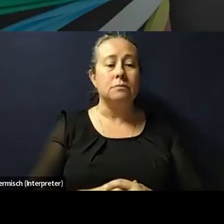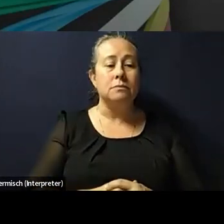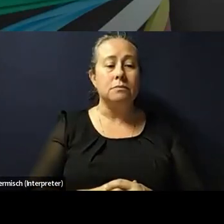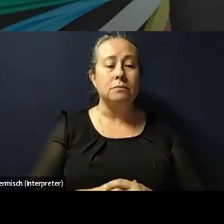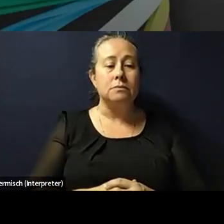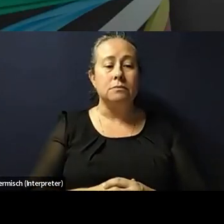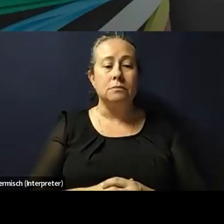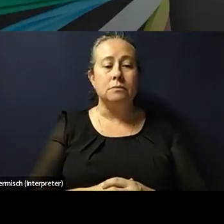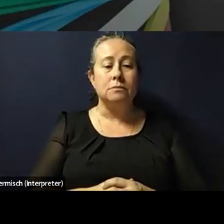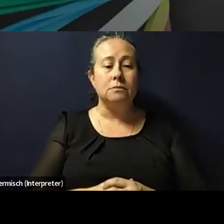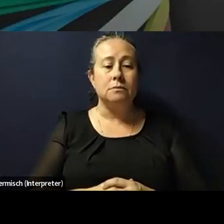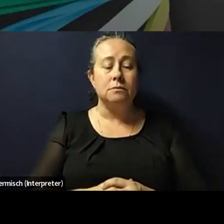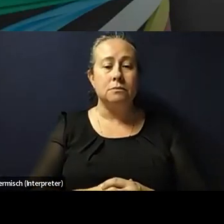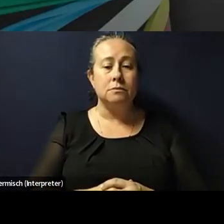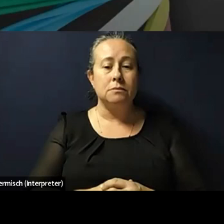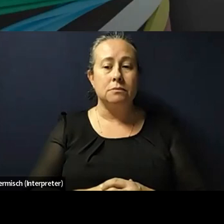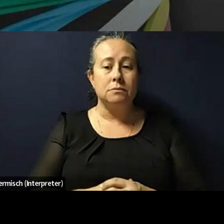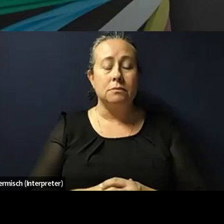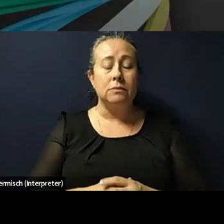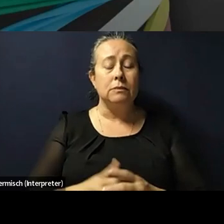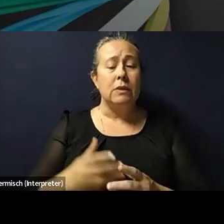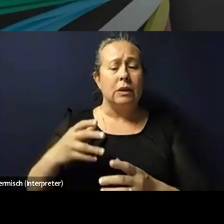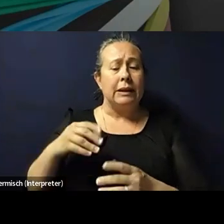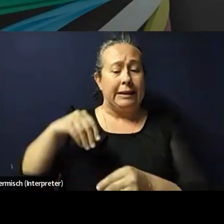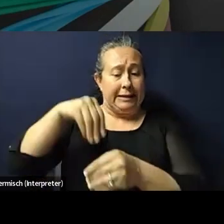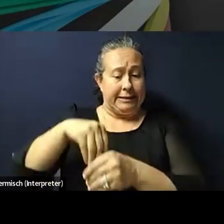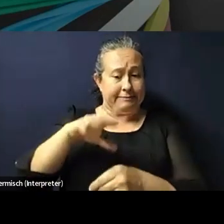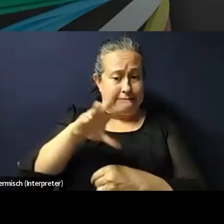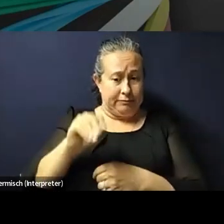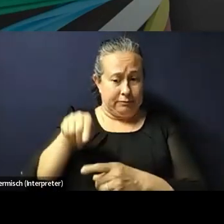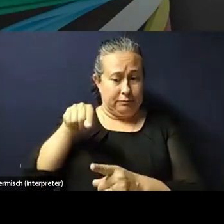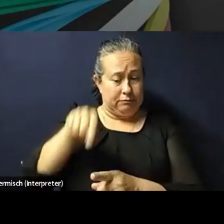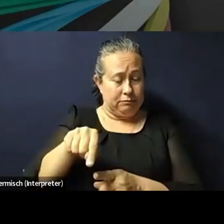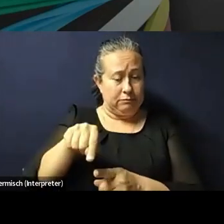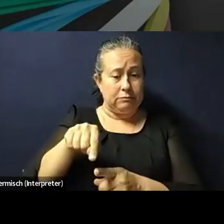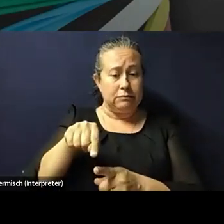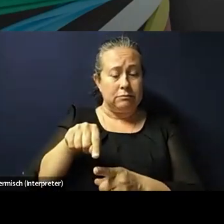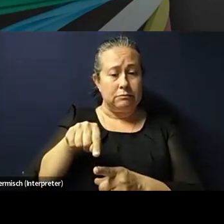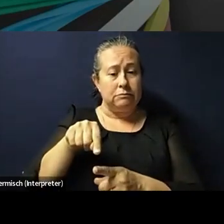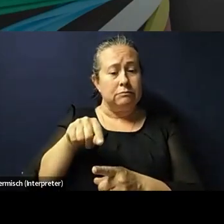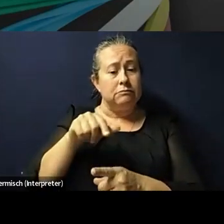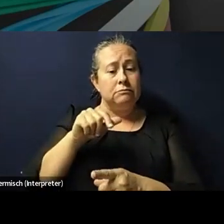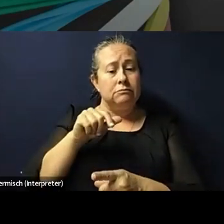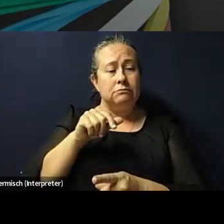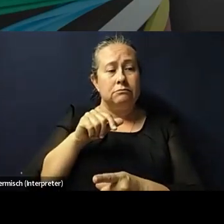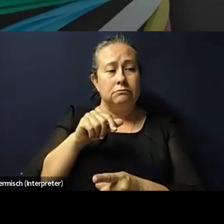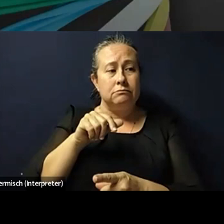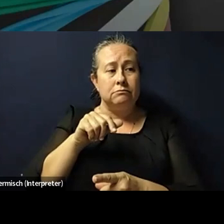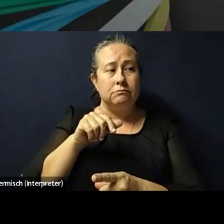At least in Africa, there are not really places where